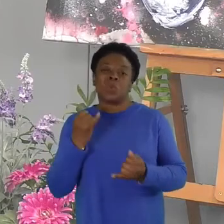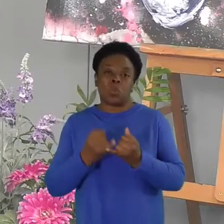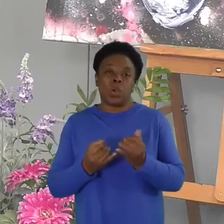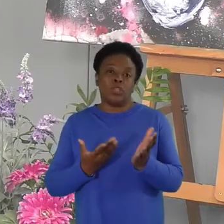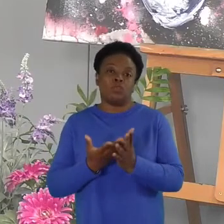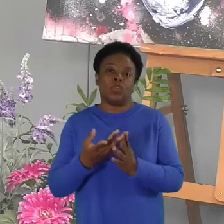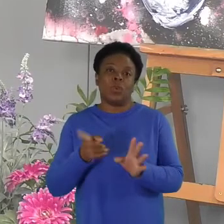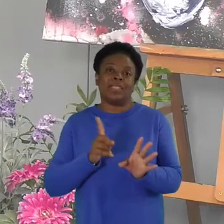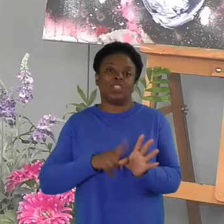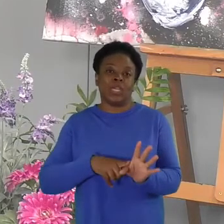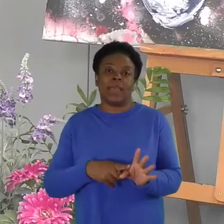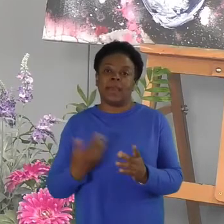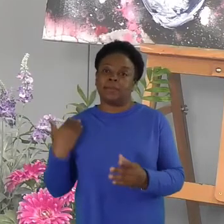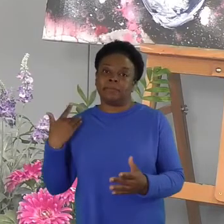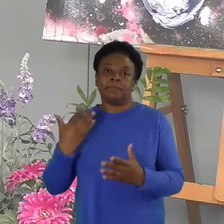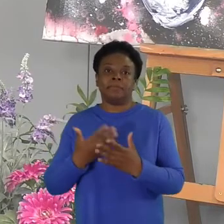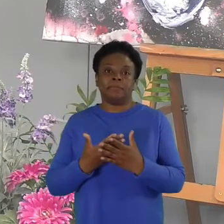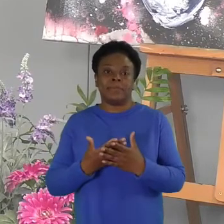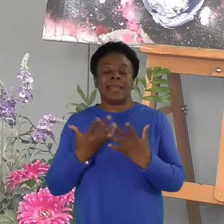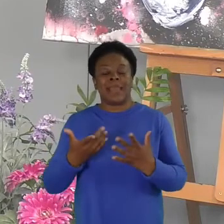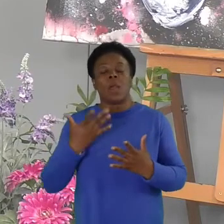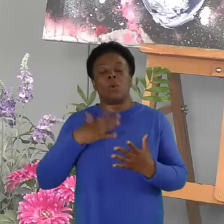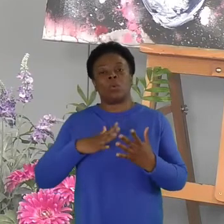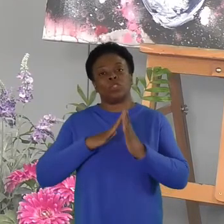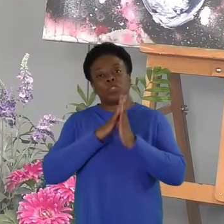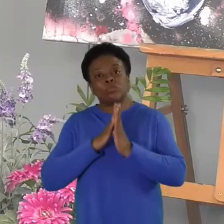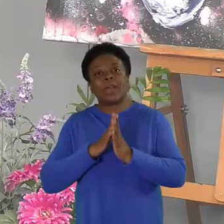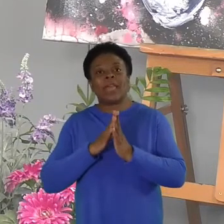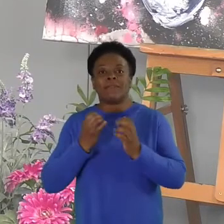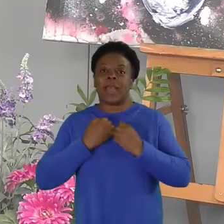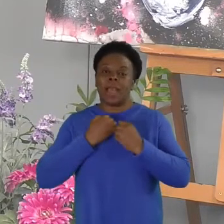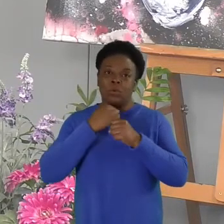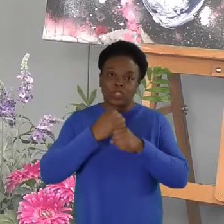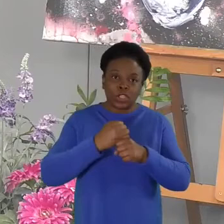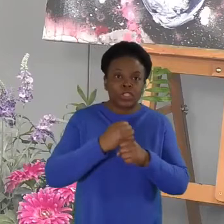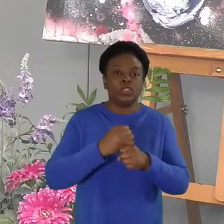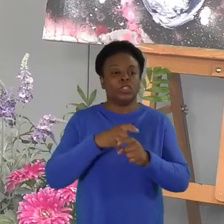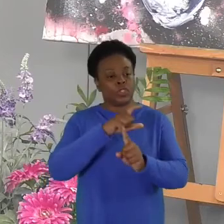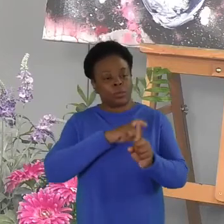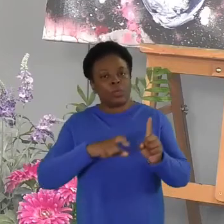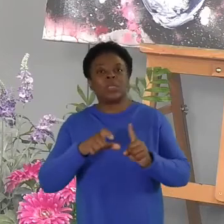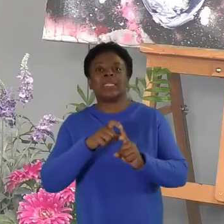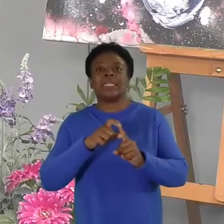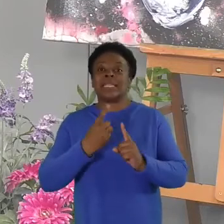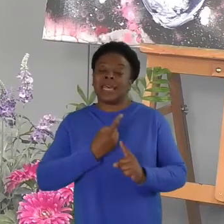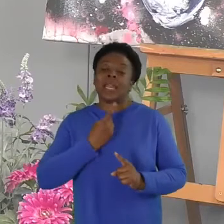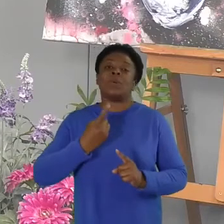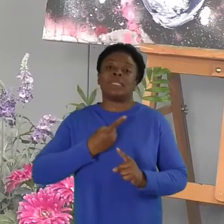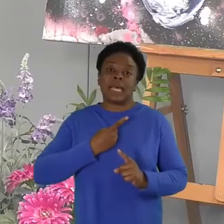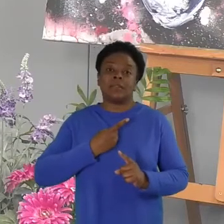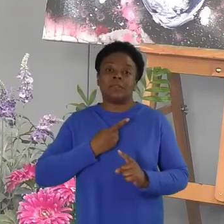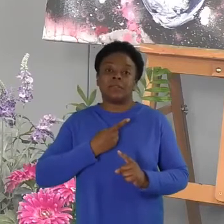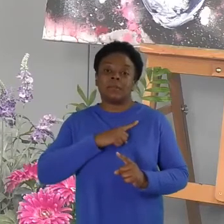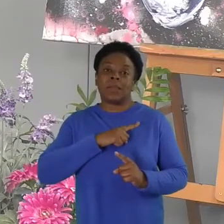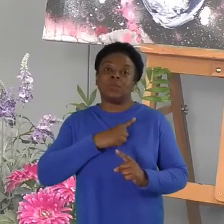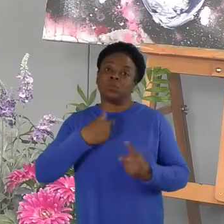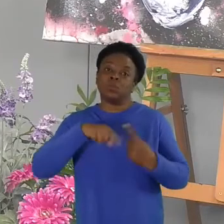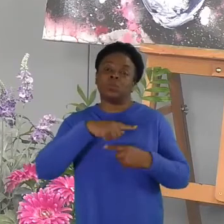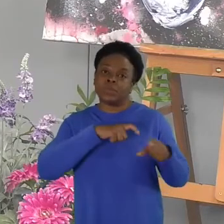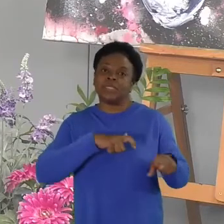for our churches, for our communities, for ourselves as we continue to grieve. Let's pray together.